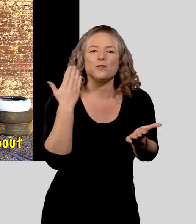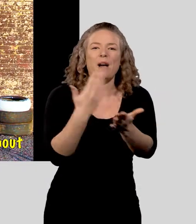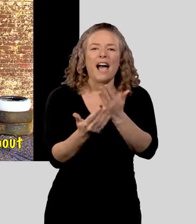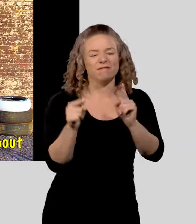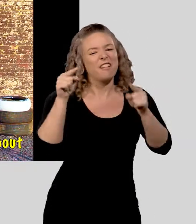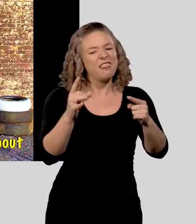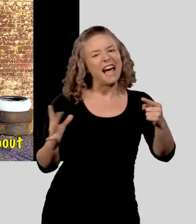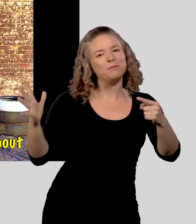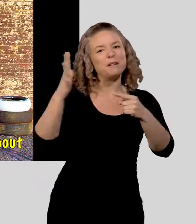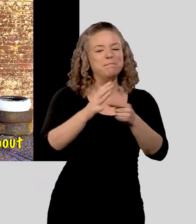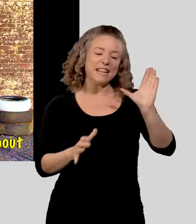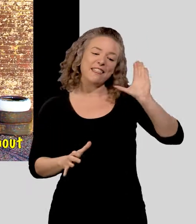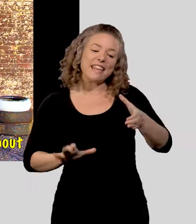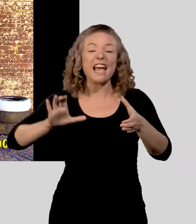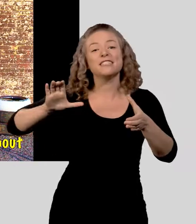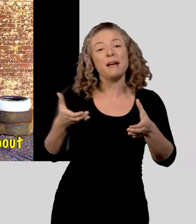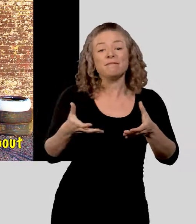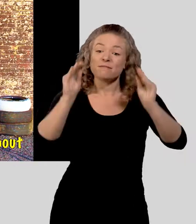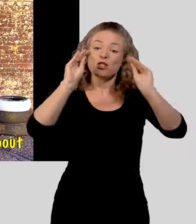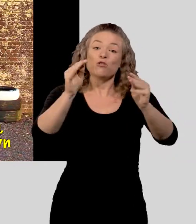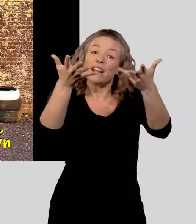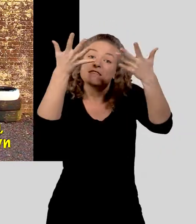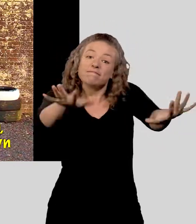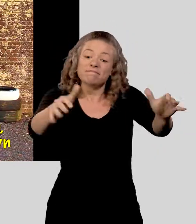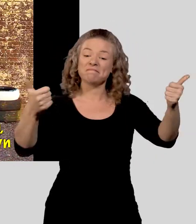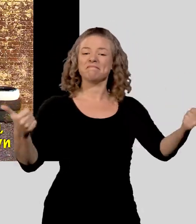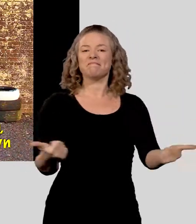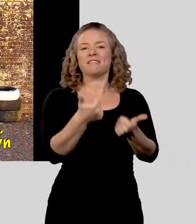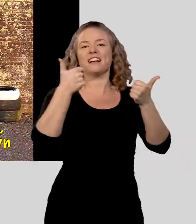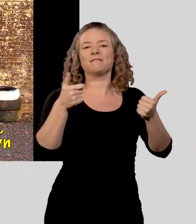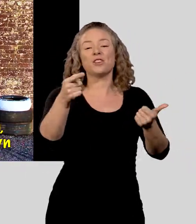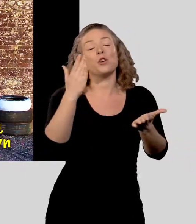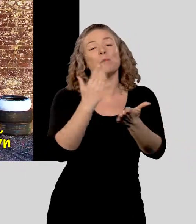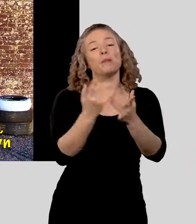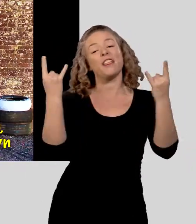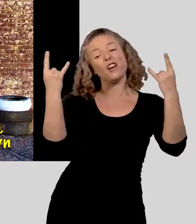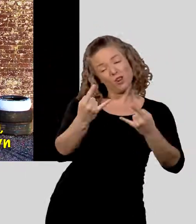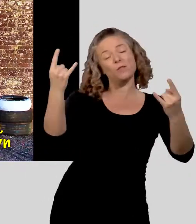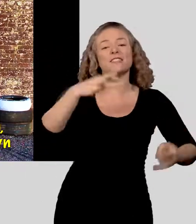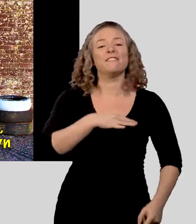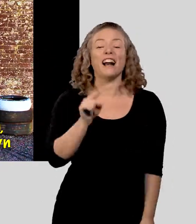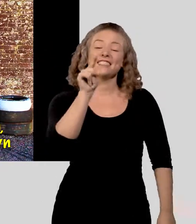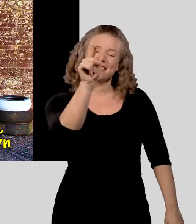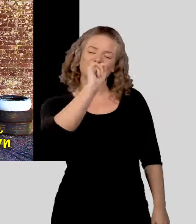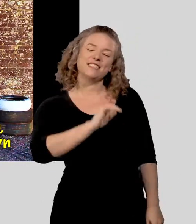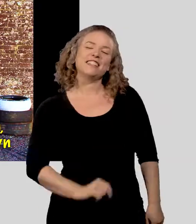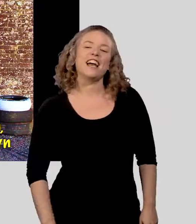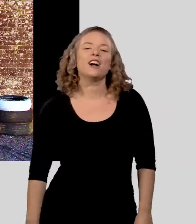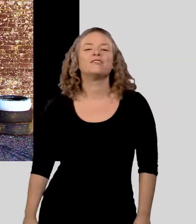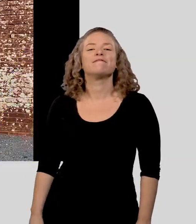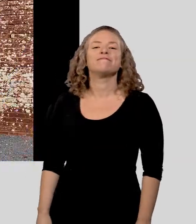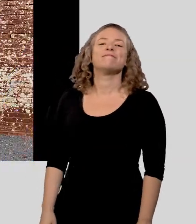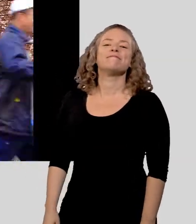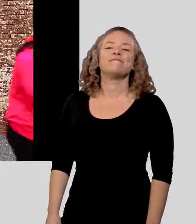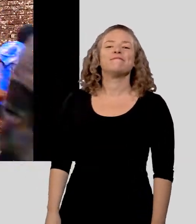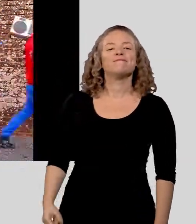sort you out, cause that's what being in our gang's about Once you cut your training down, you'll be the coolest volunteer in town